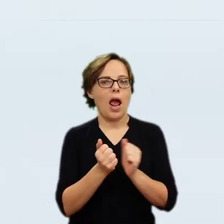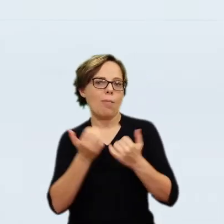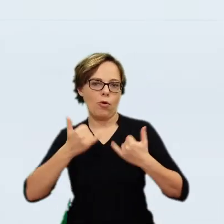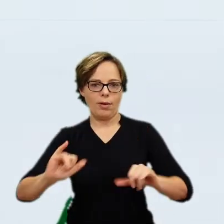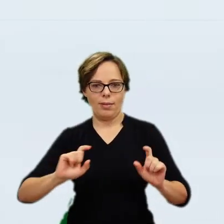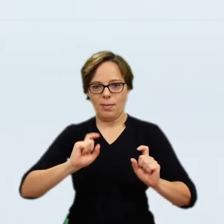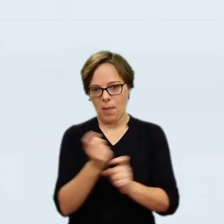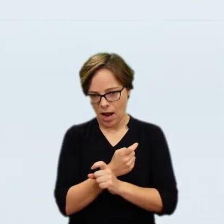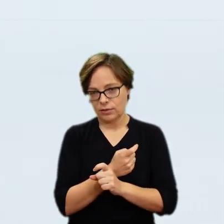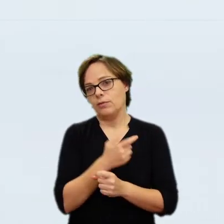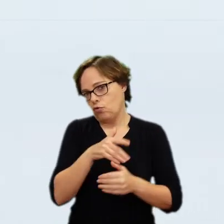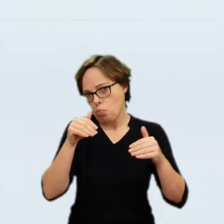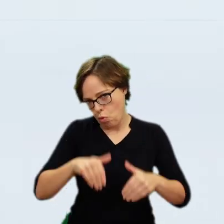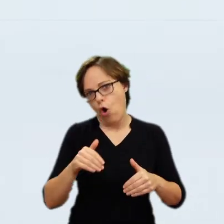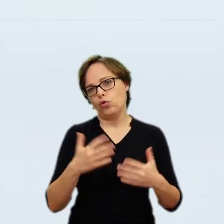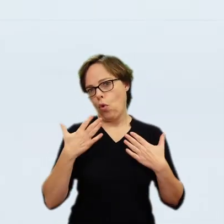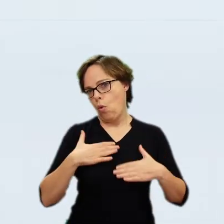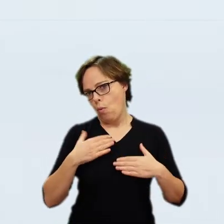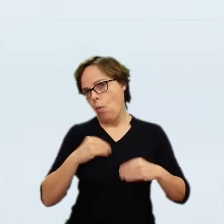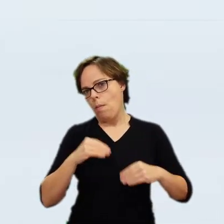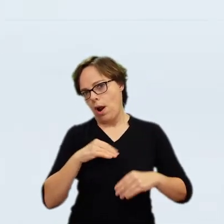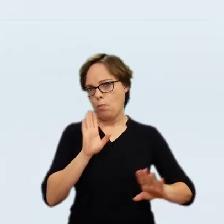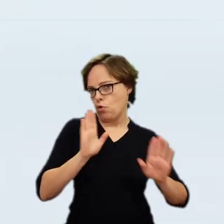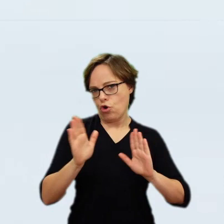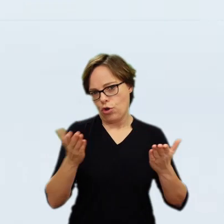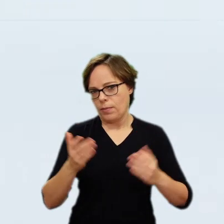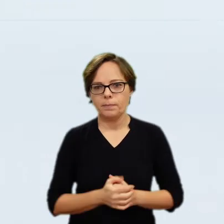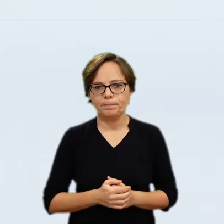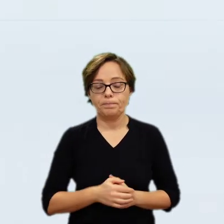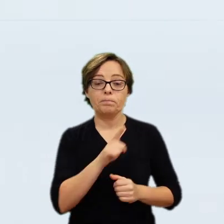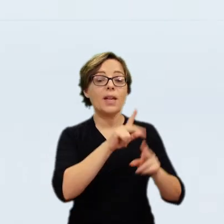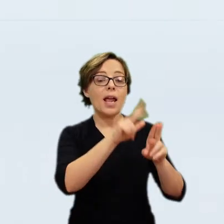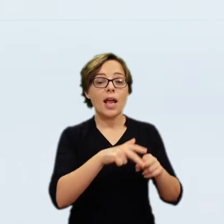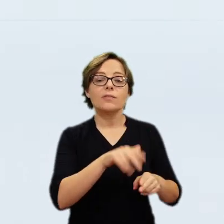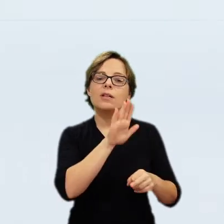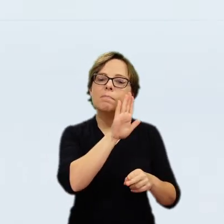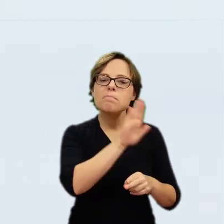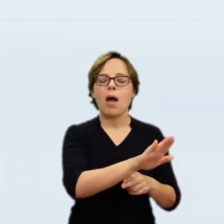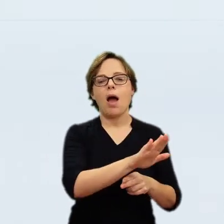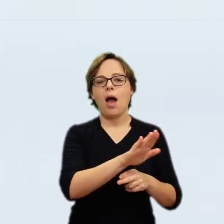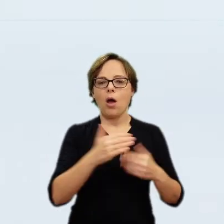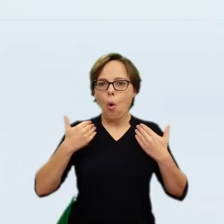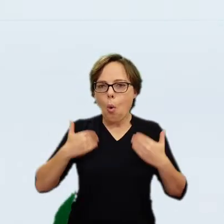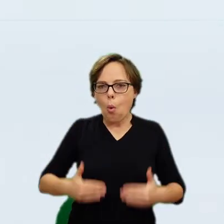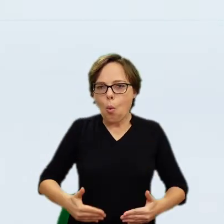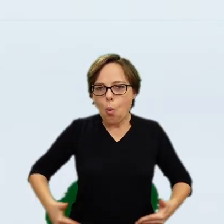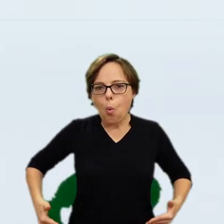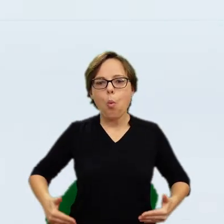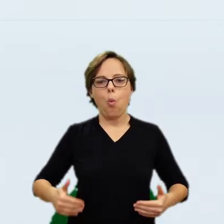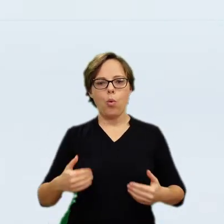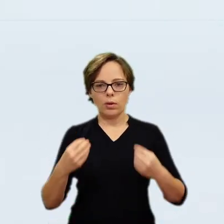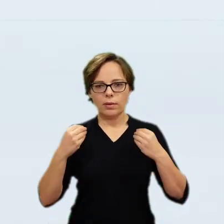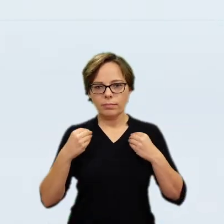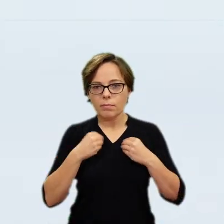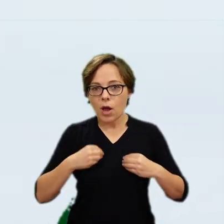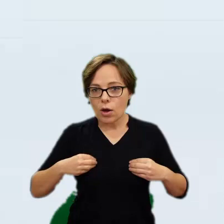of the 16th century, a distinct Oriental Polish costume had evolved. The Poles were close to their horses which were symbols of their